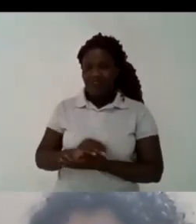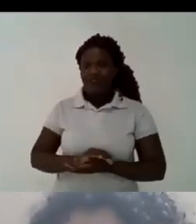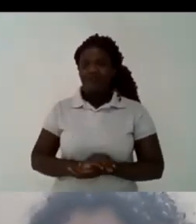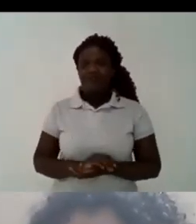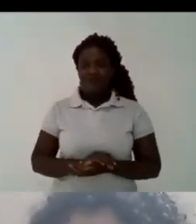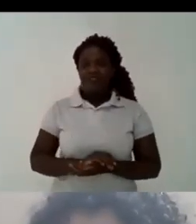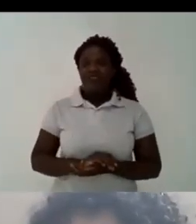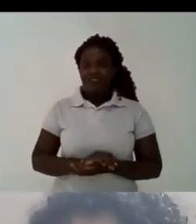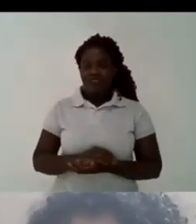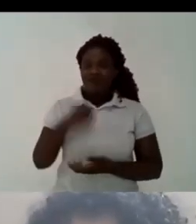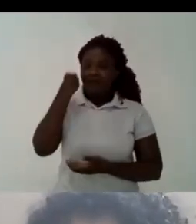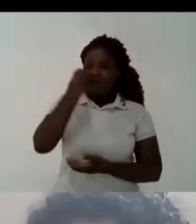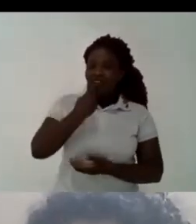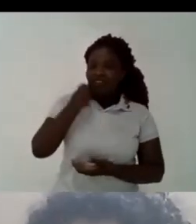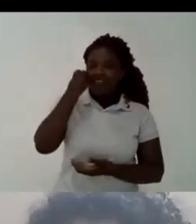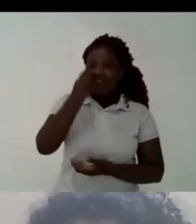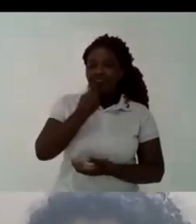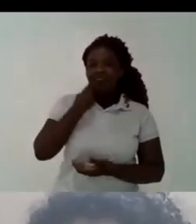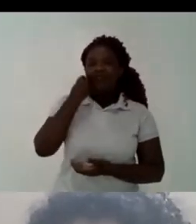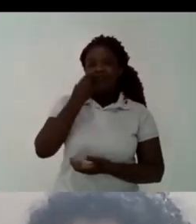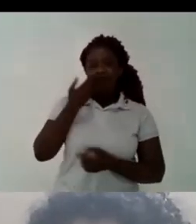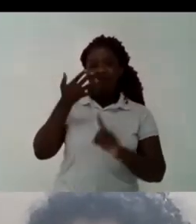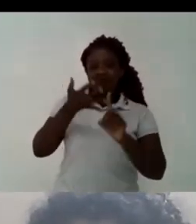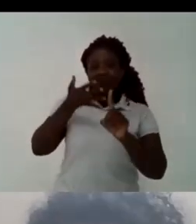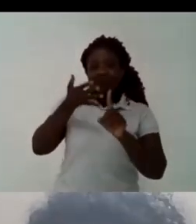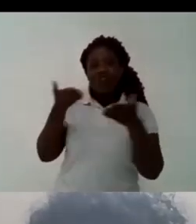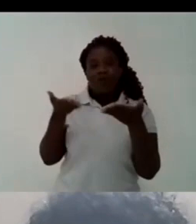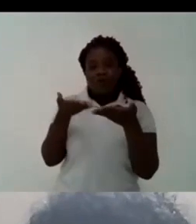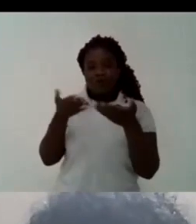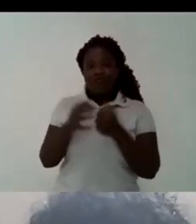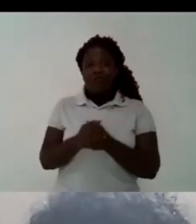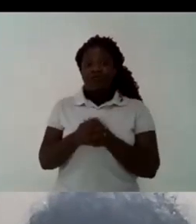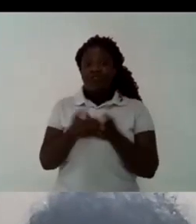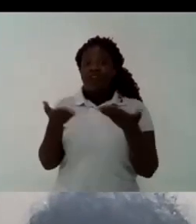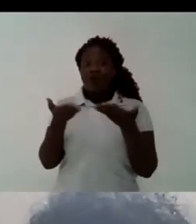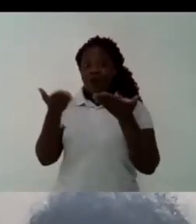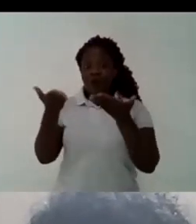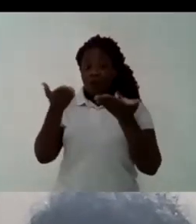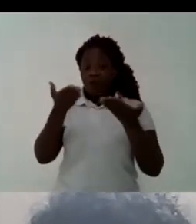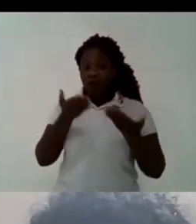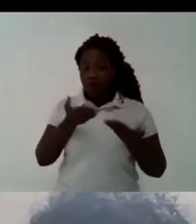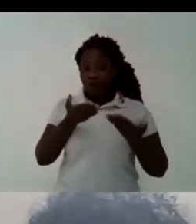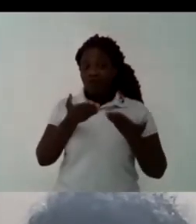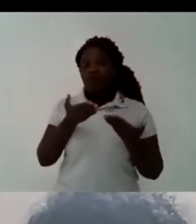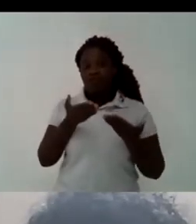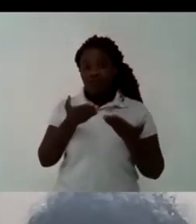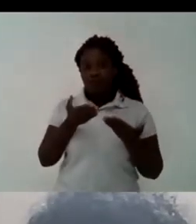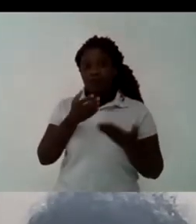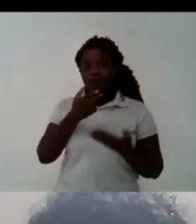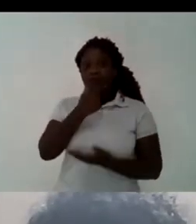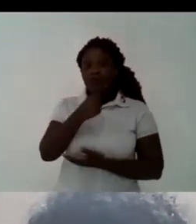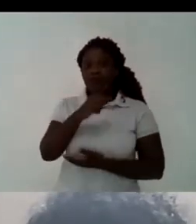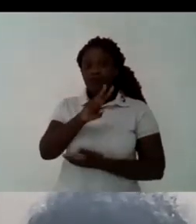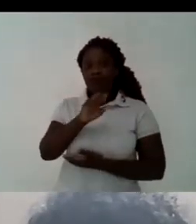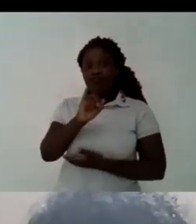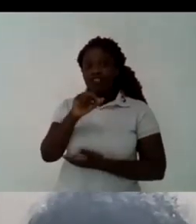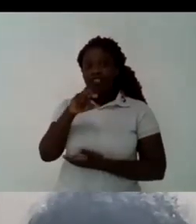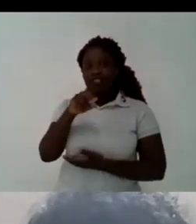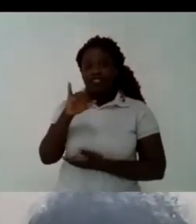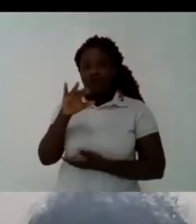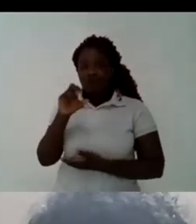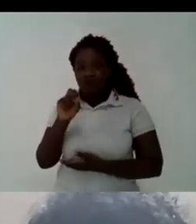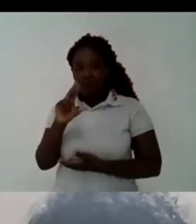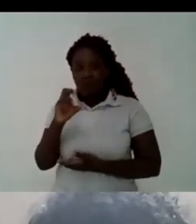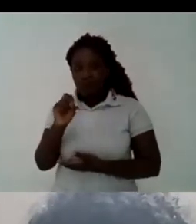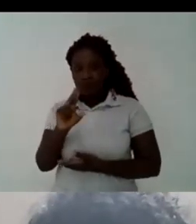um you for your participation and contribution and i will pass